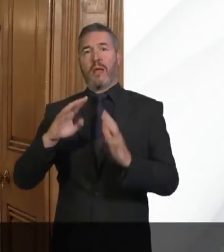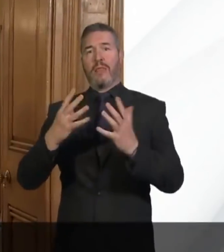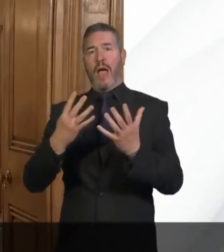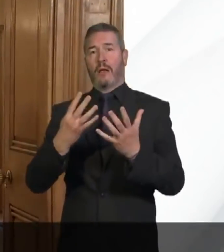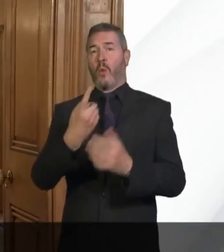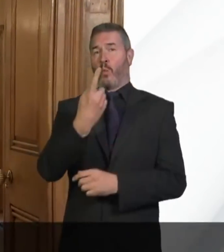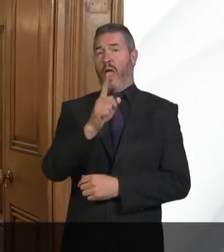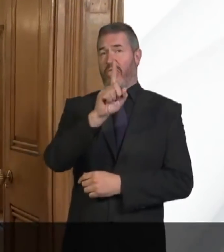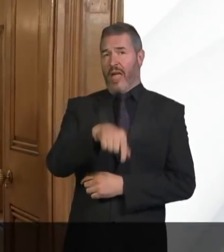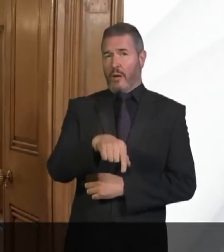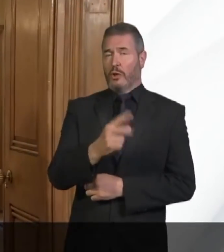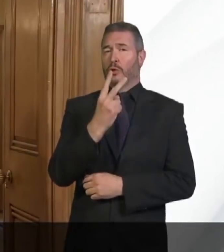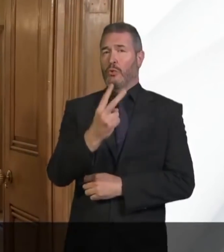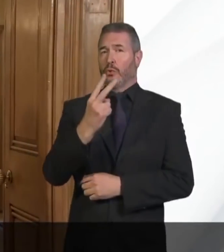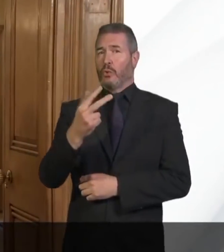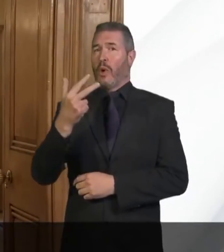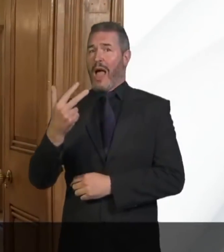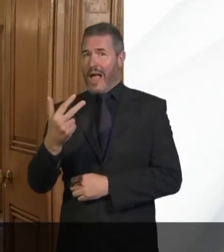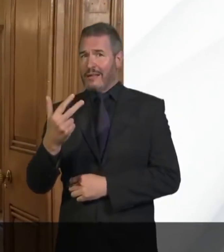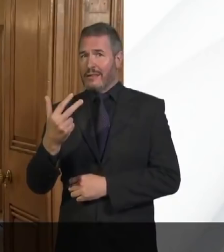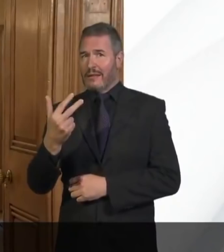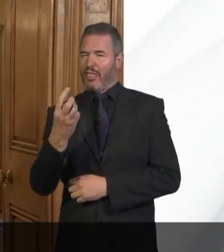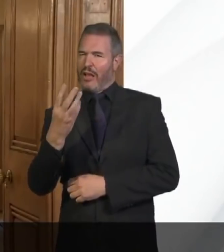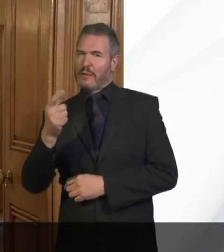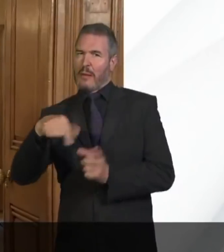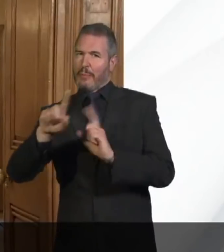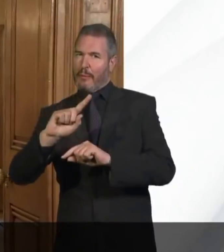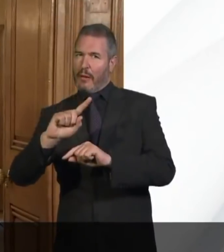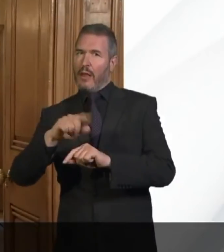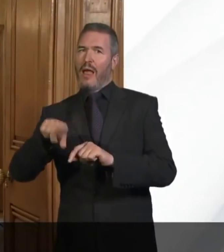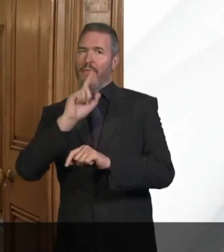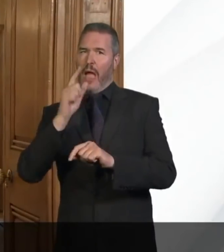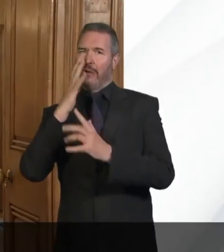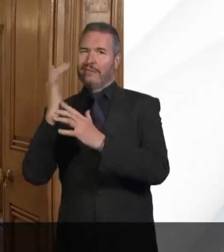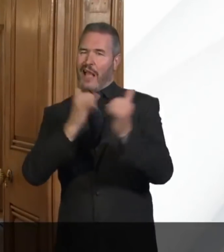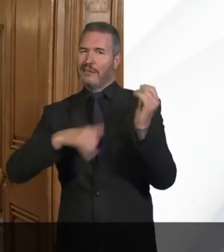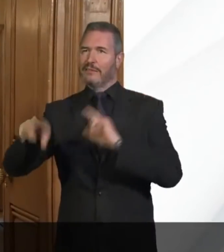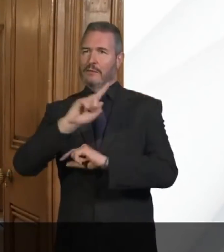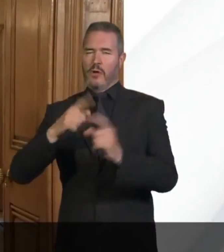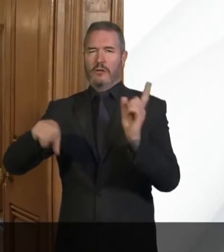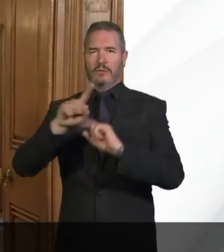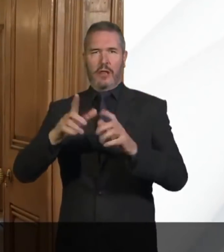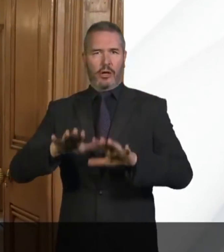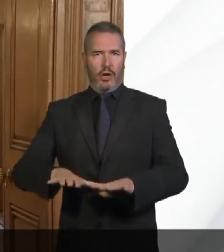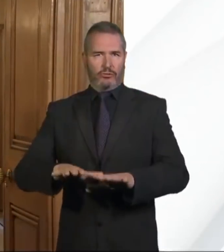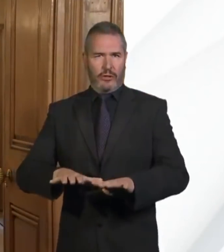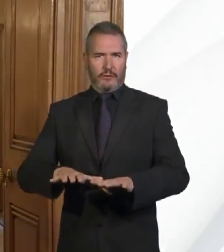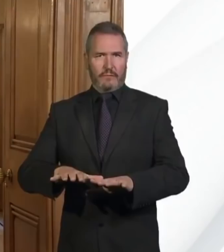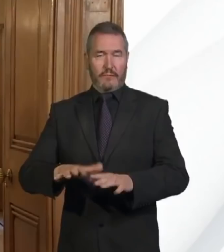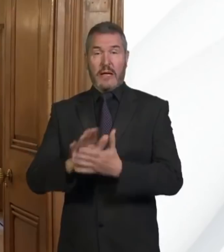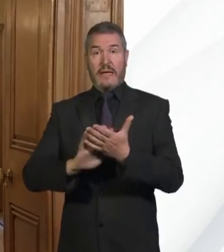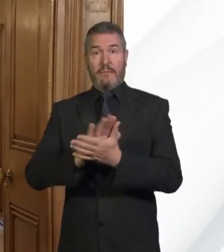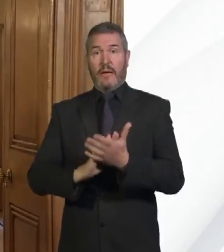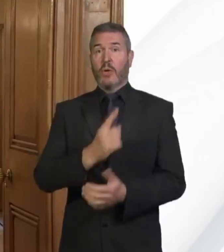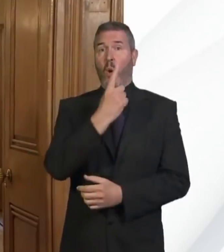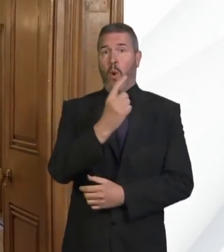,737 people have now been tested for the virus. 108